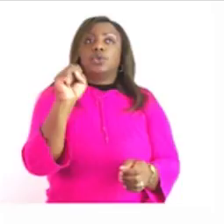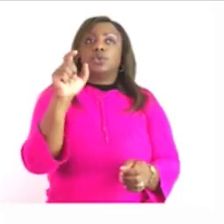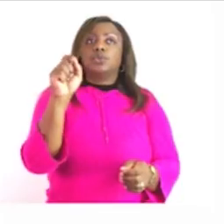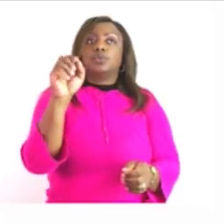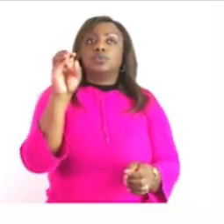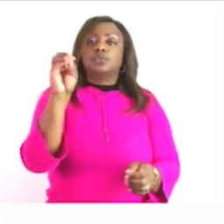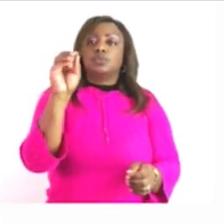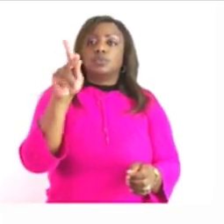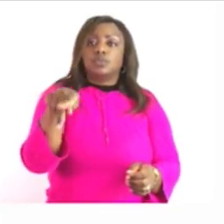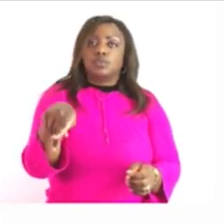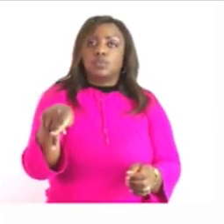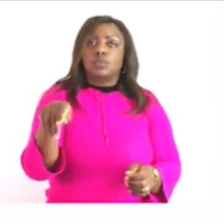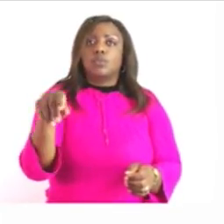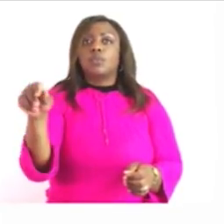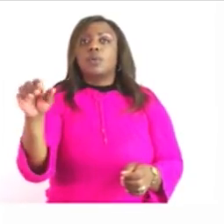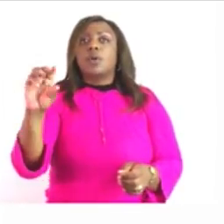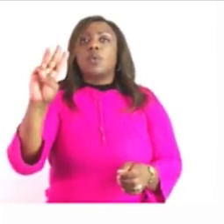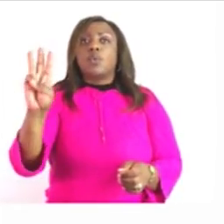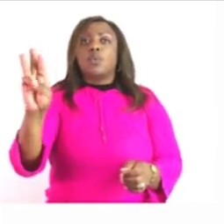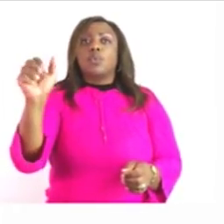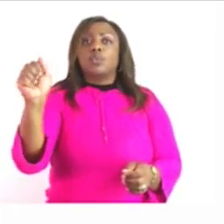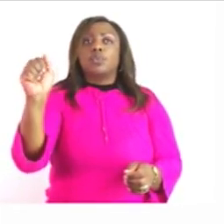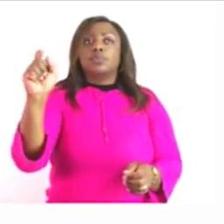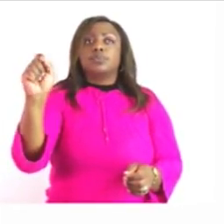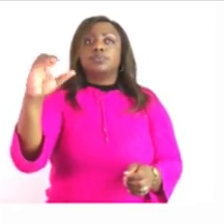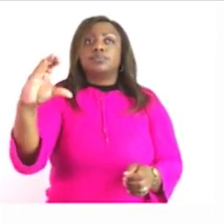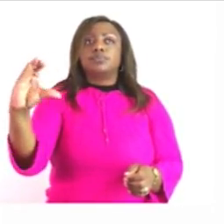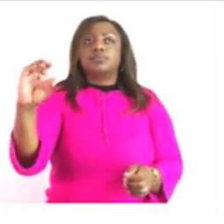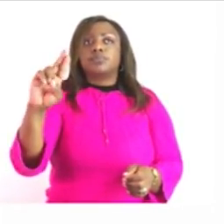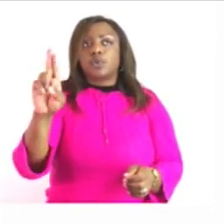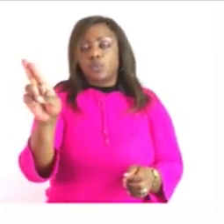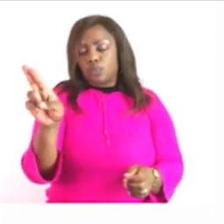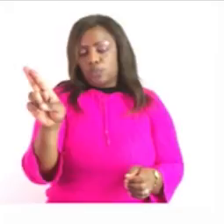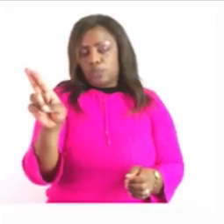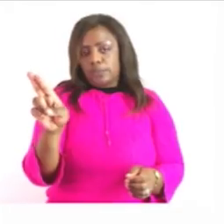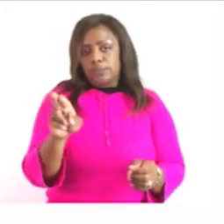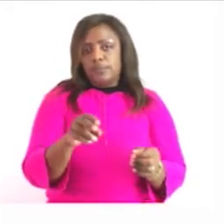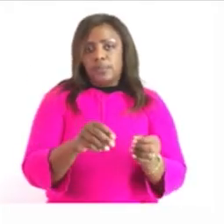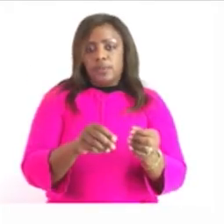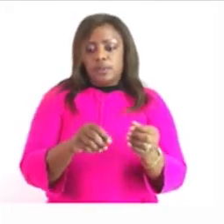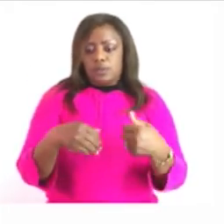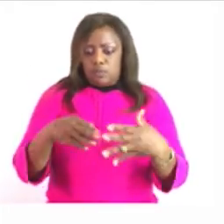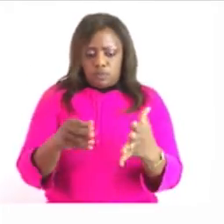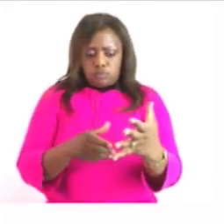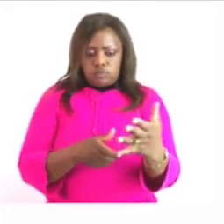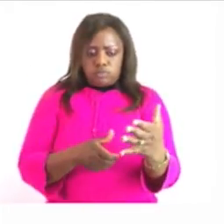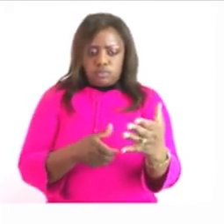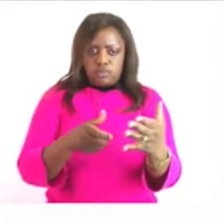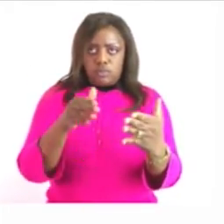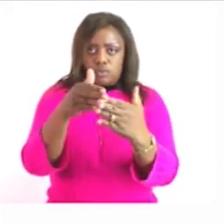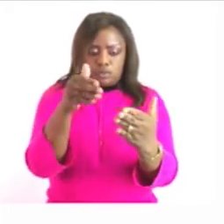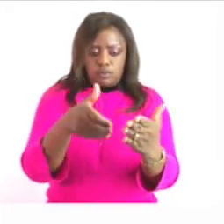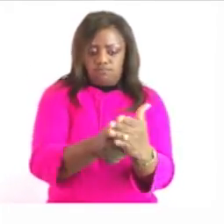time we use a clock or the watch there are two